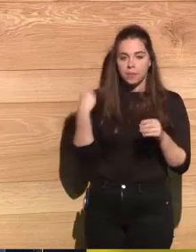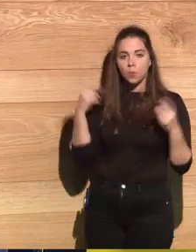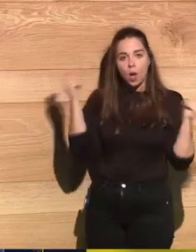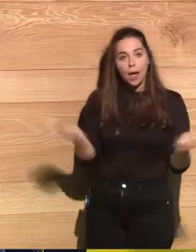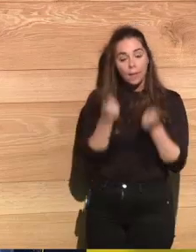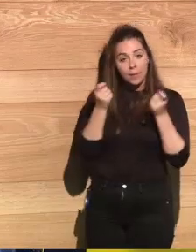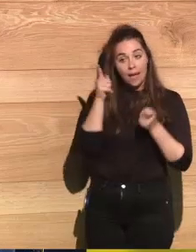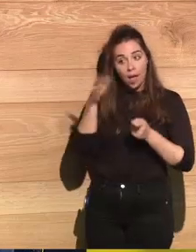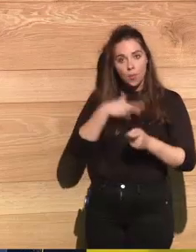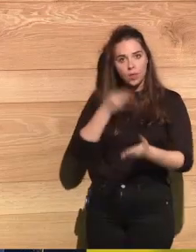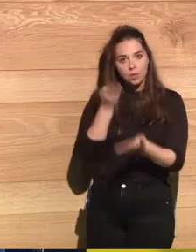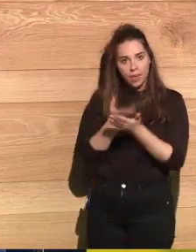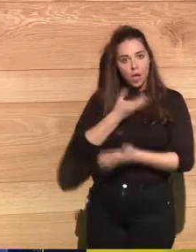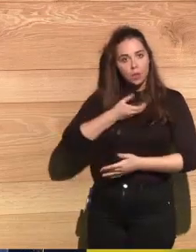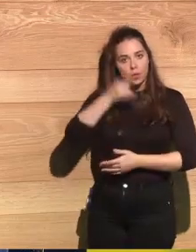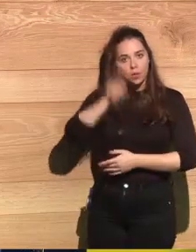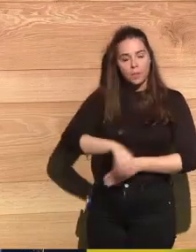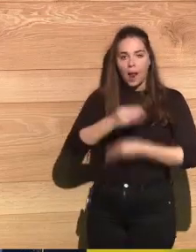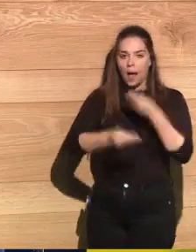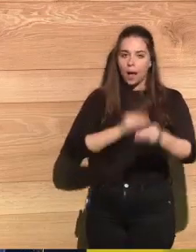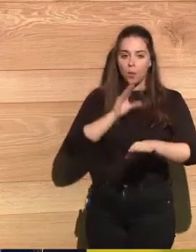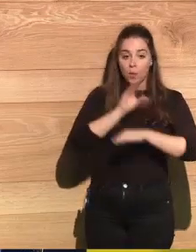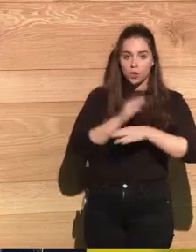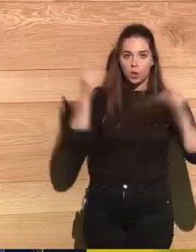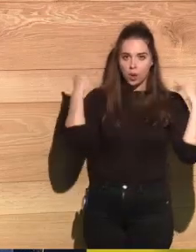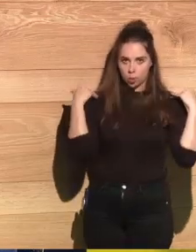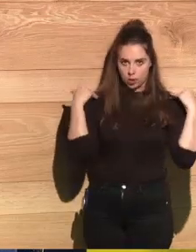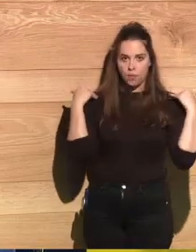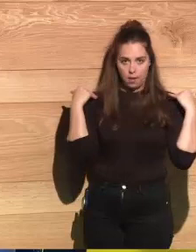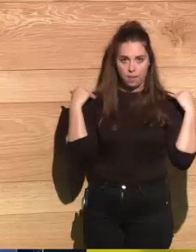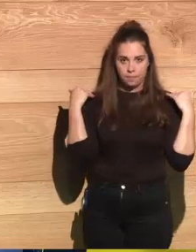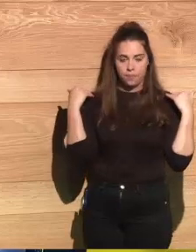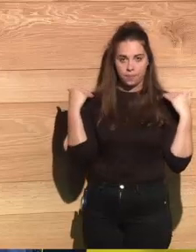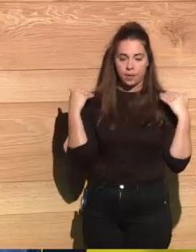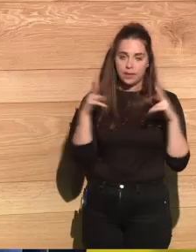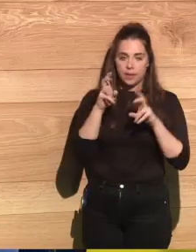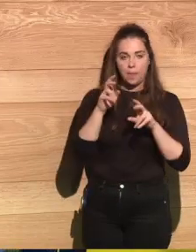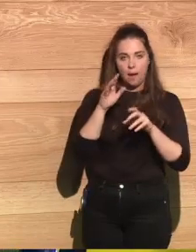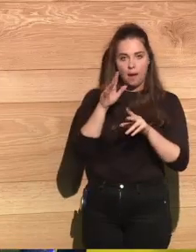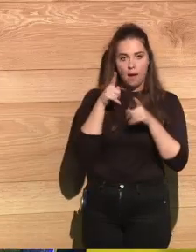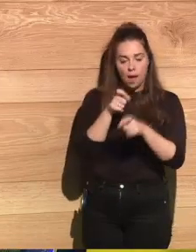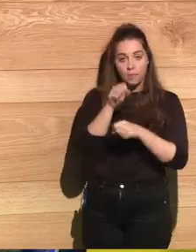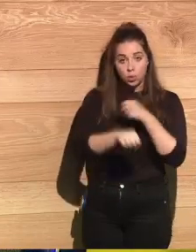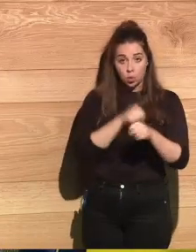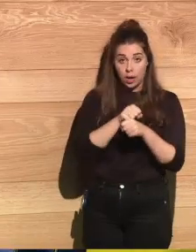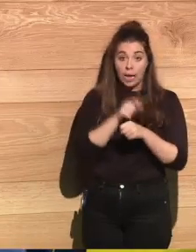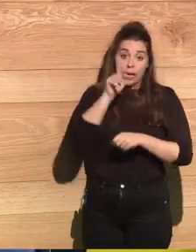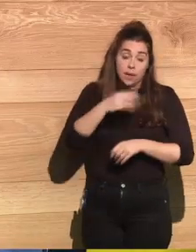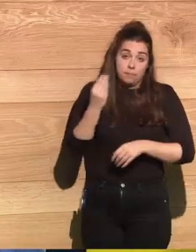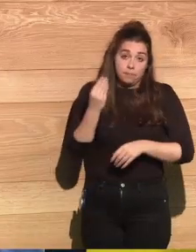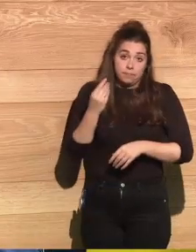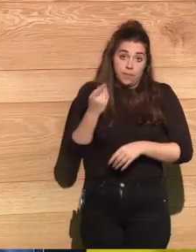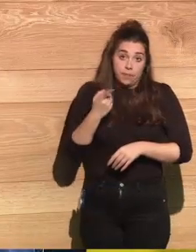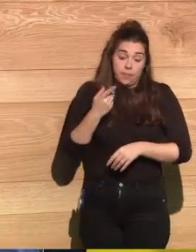It's a campaign in which you can also ask your town councils to make a responsible investment in nuclear